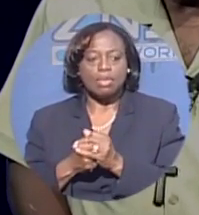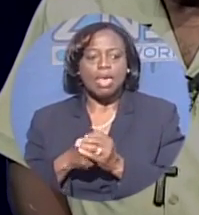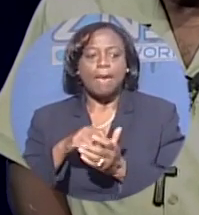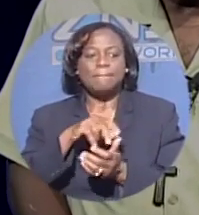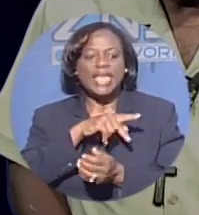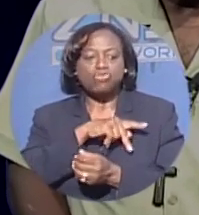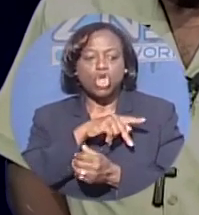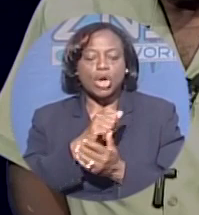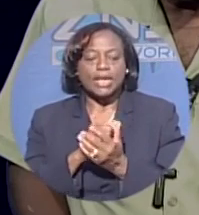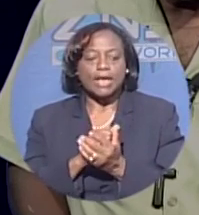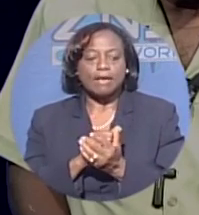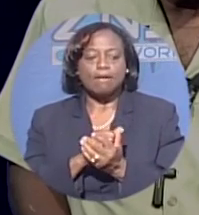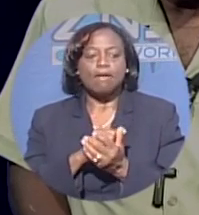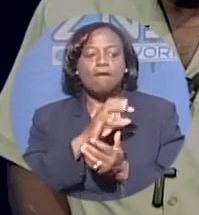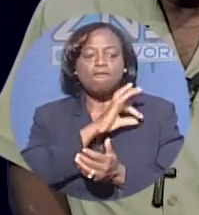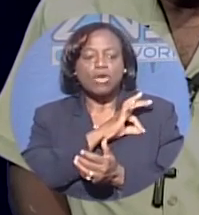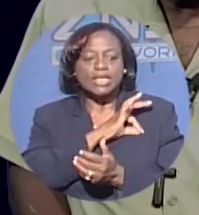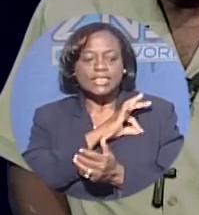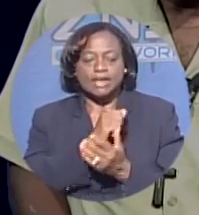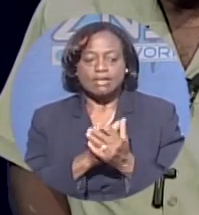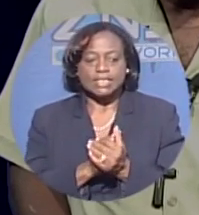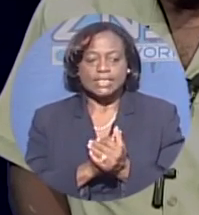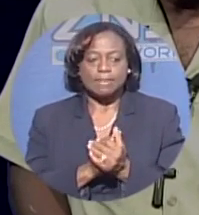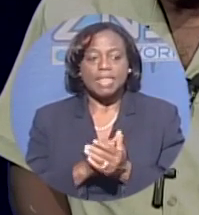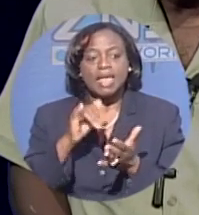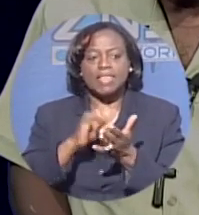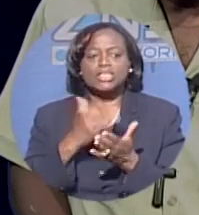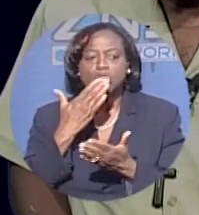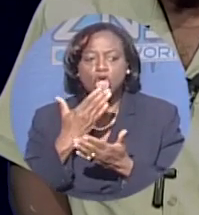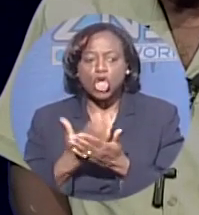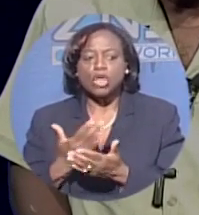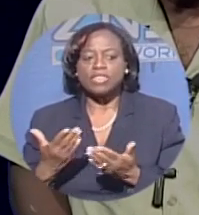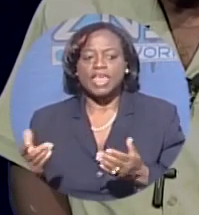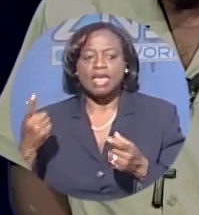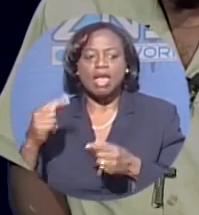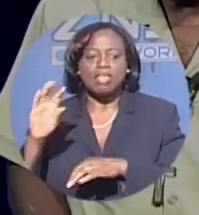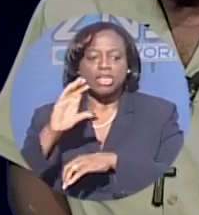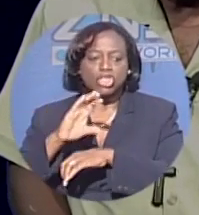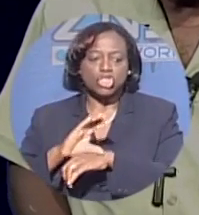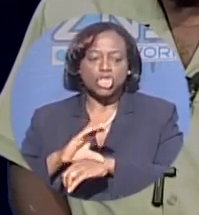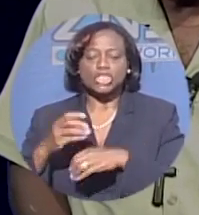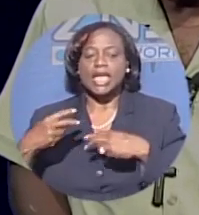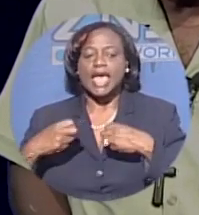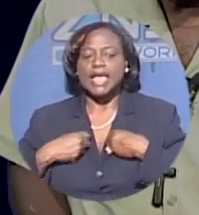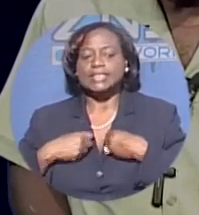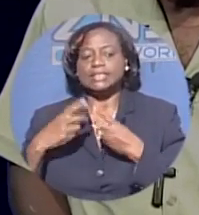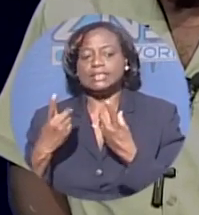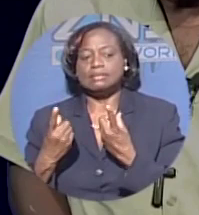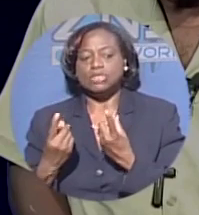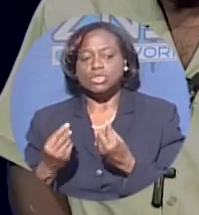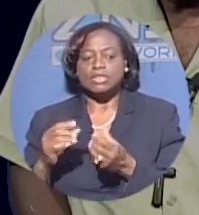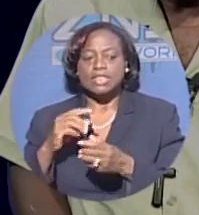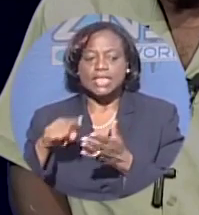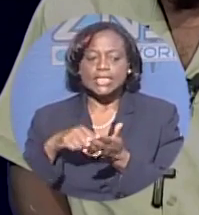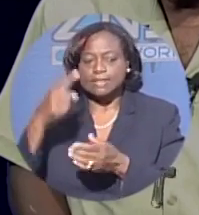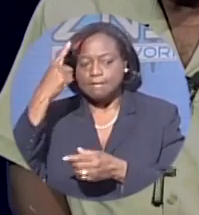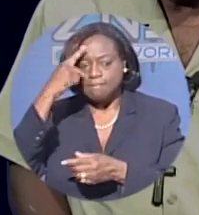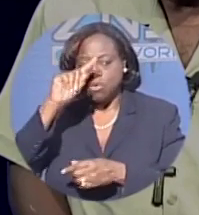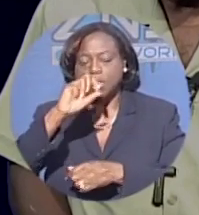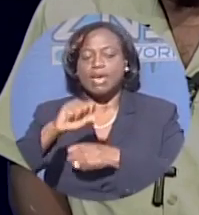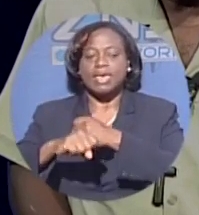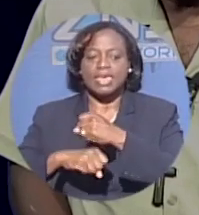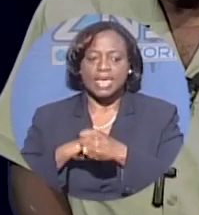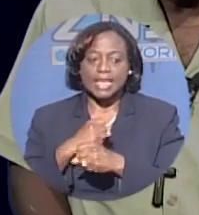volunteerism. I think that's a good thing. The church has been doing it for years. And to get the entire country